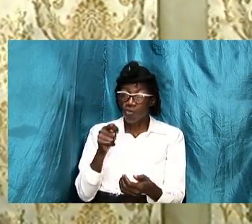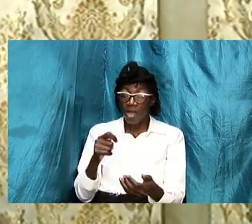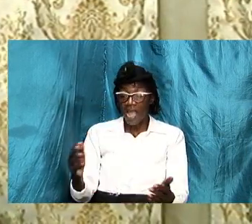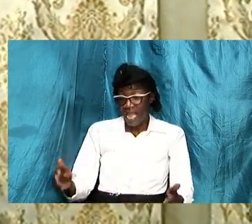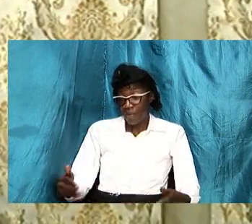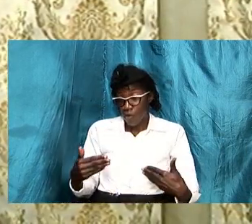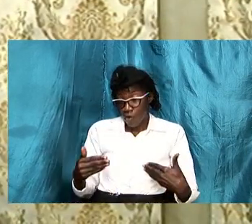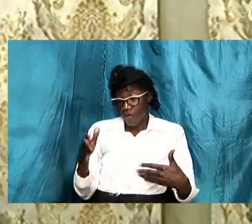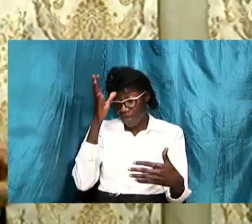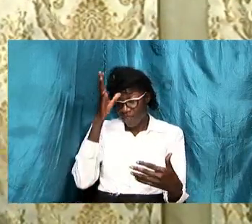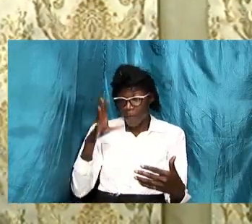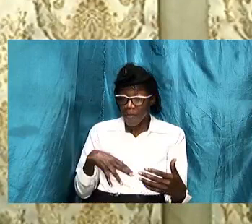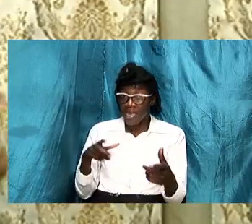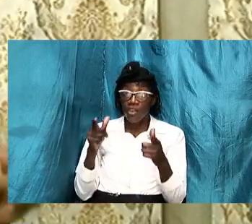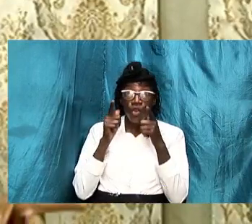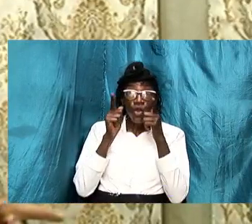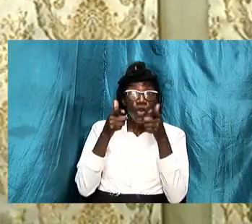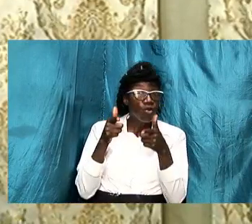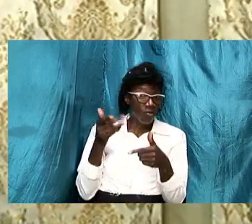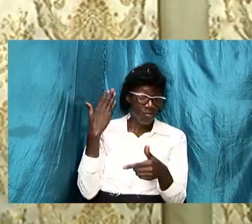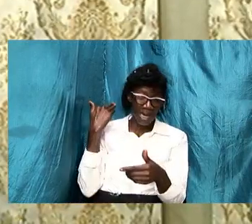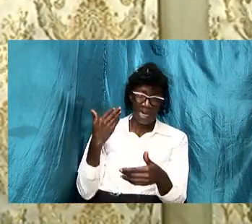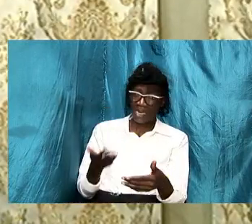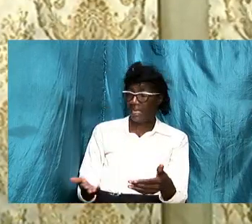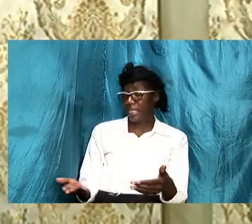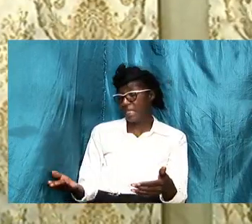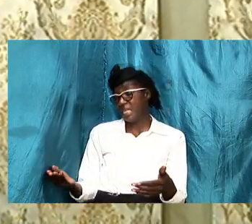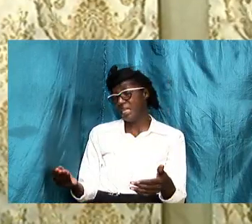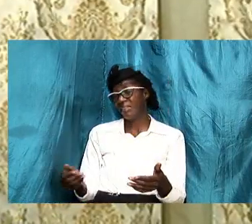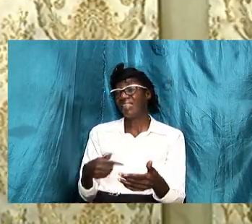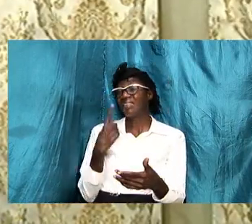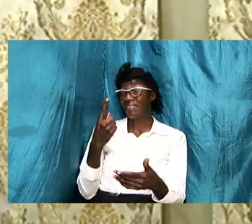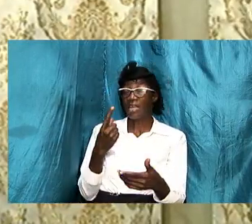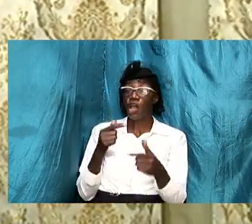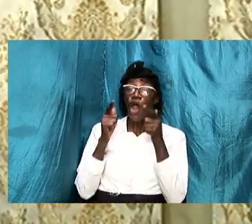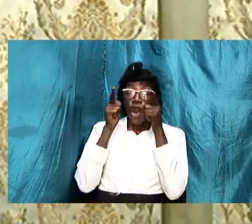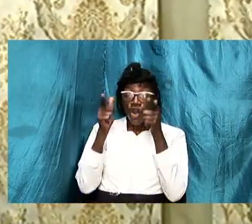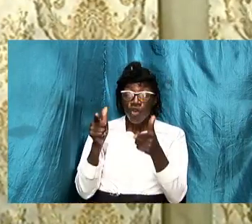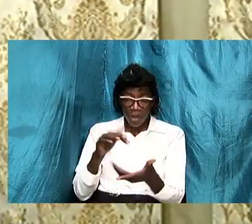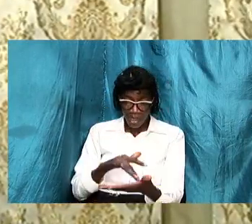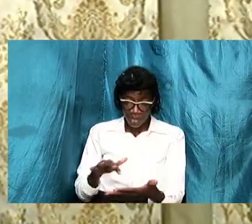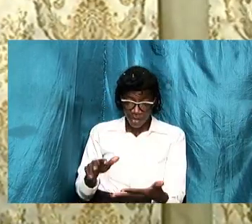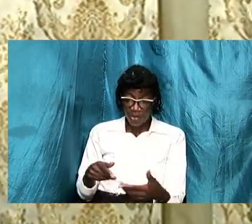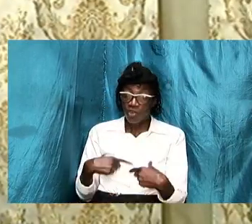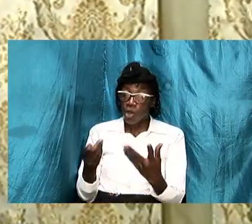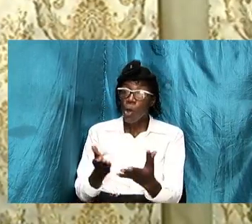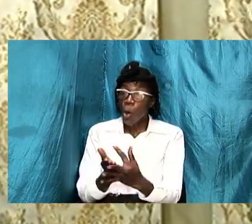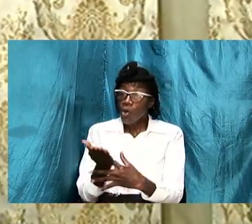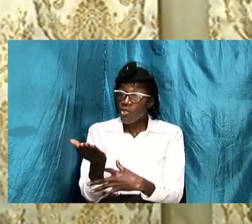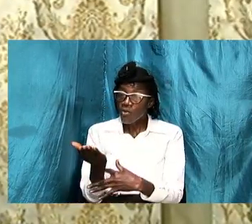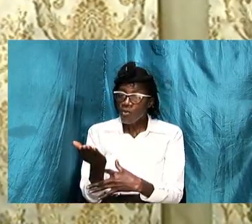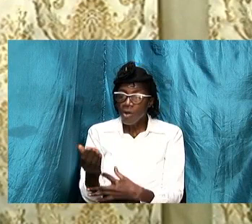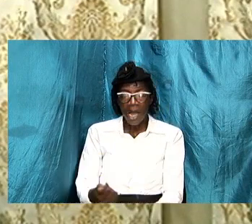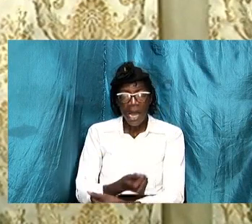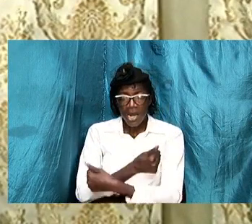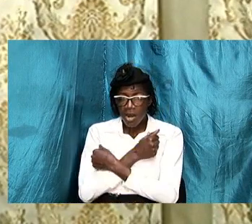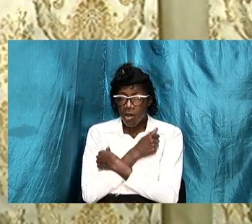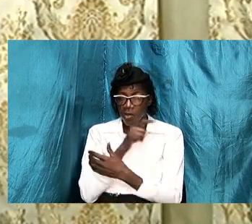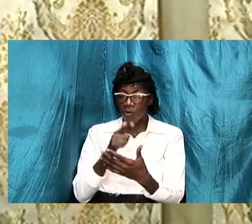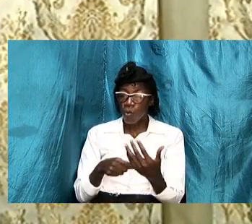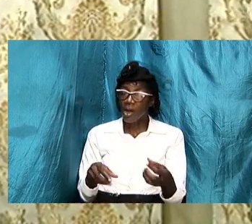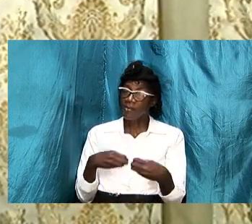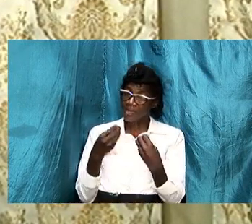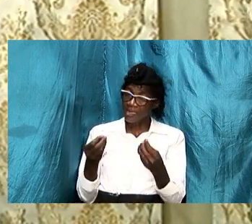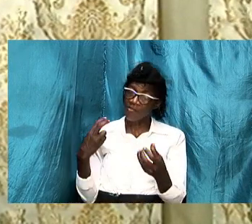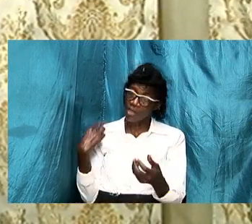otherwise to look back at the things that we have said look back at the scriptures that we have gone through and let us embrace what has been